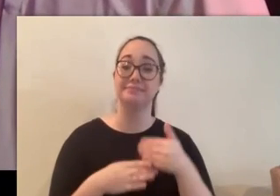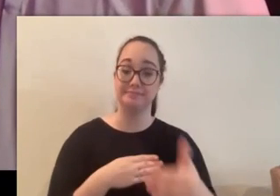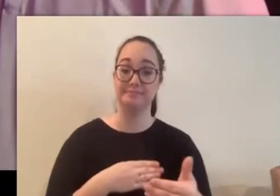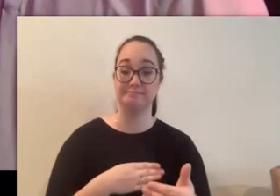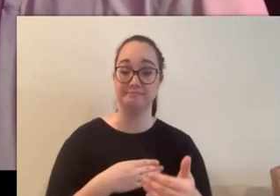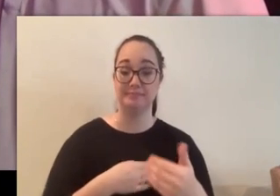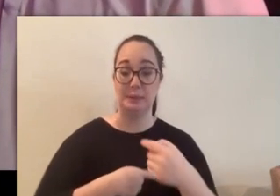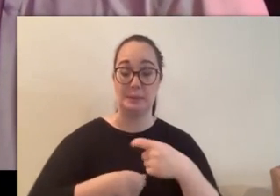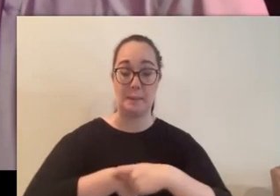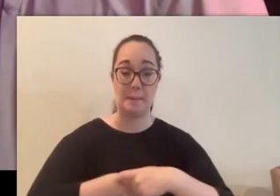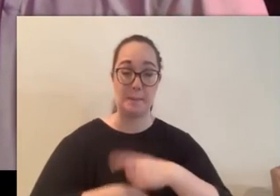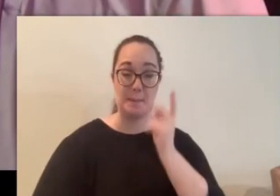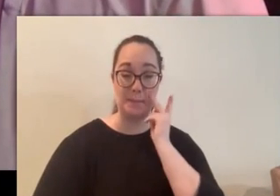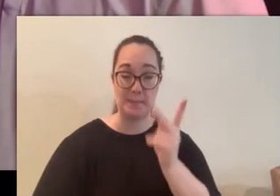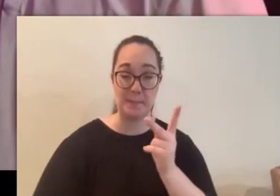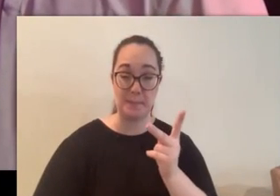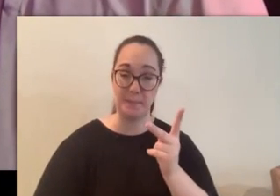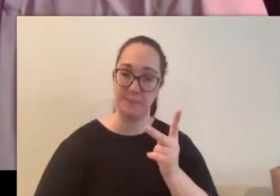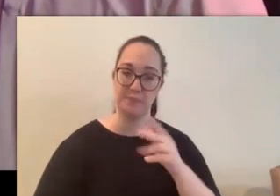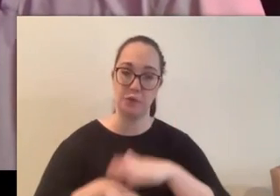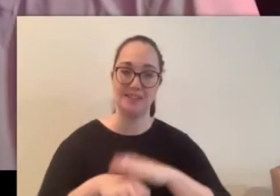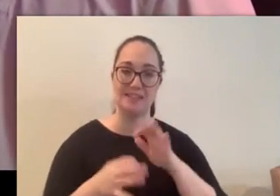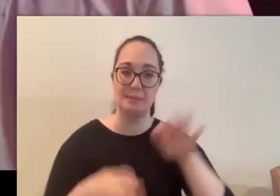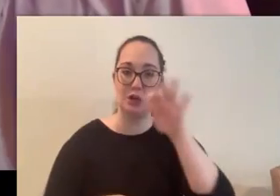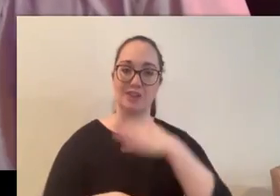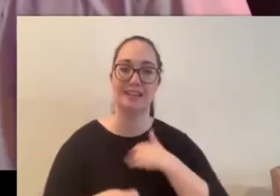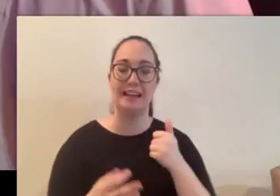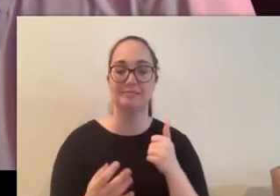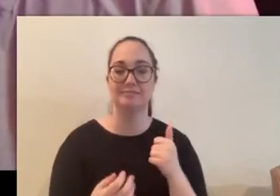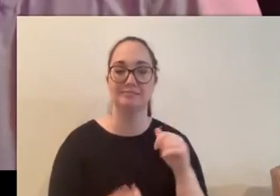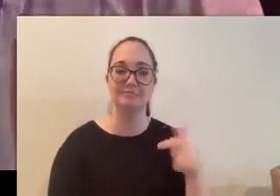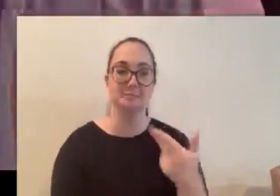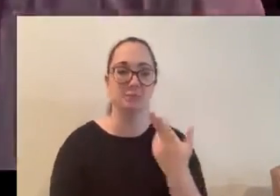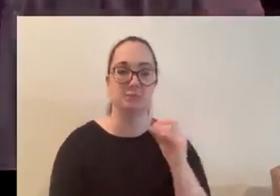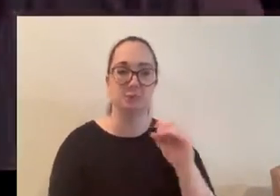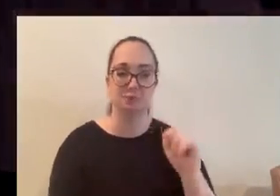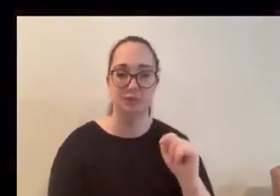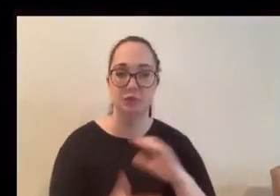bird and we'll see you next time on spirits and ghost stories see you everybody